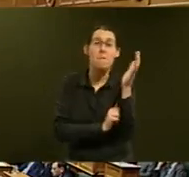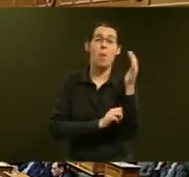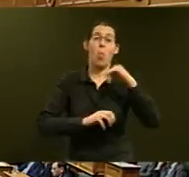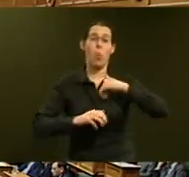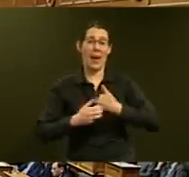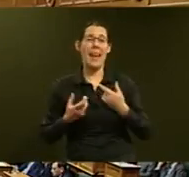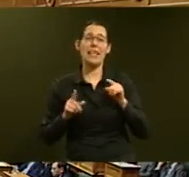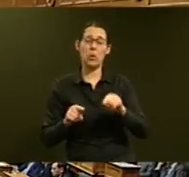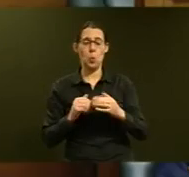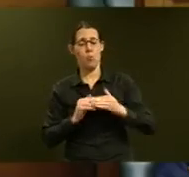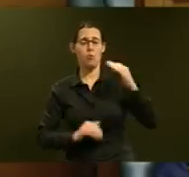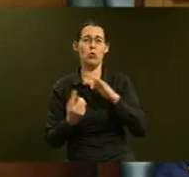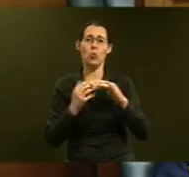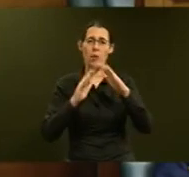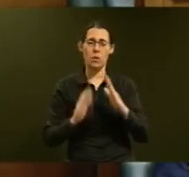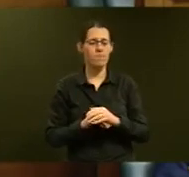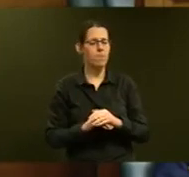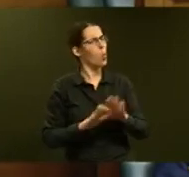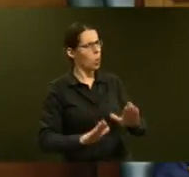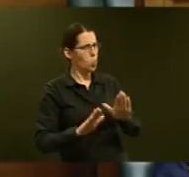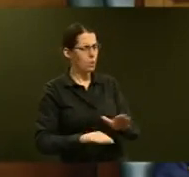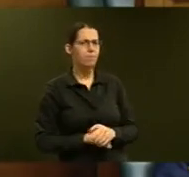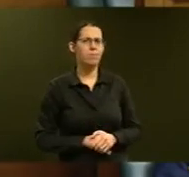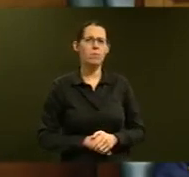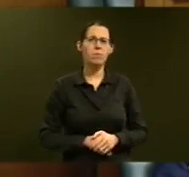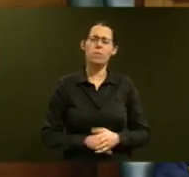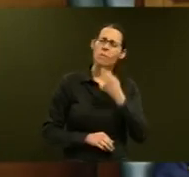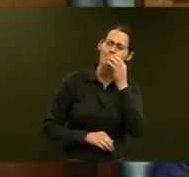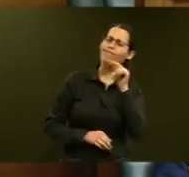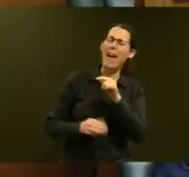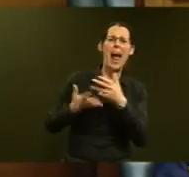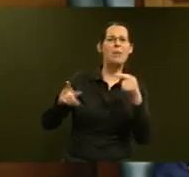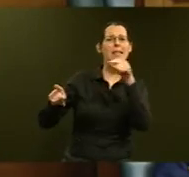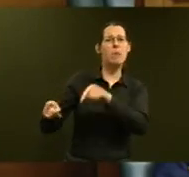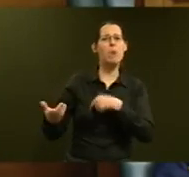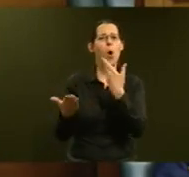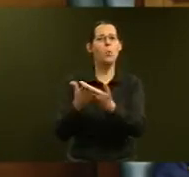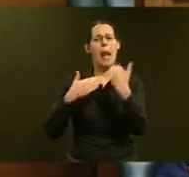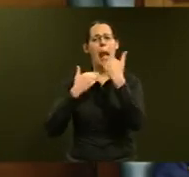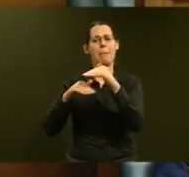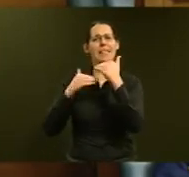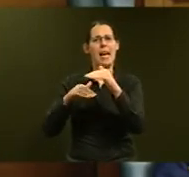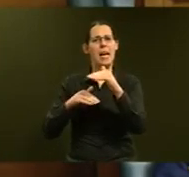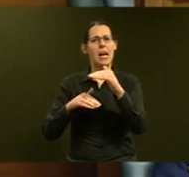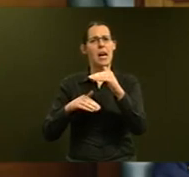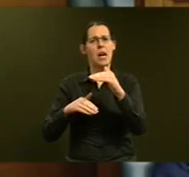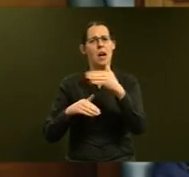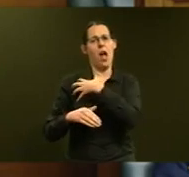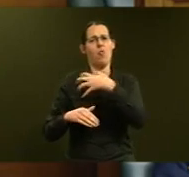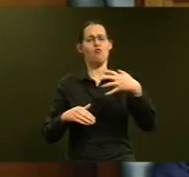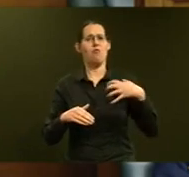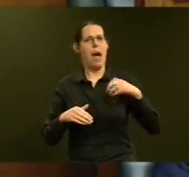Mr Minister, how does he propose limiting the Crown's shared risk with property development